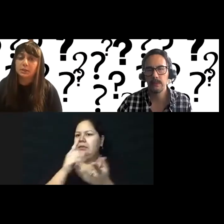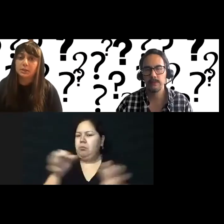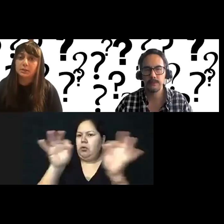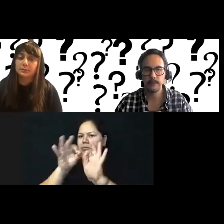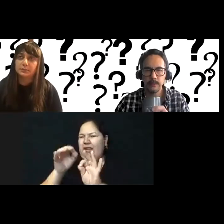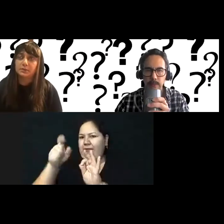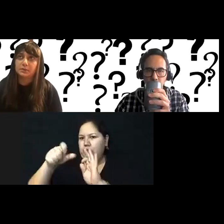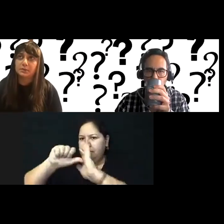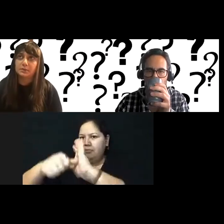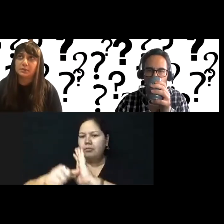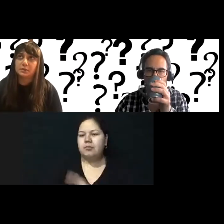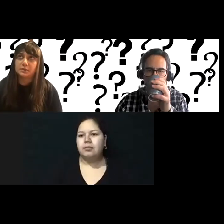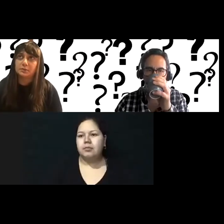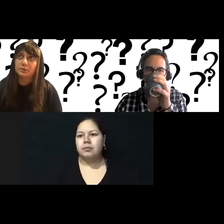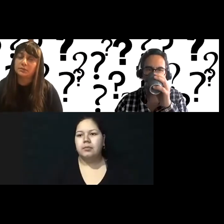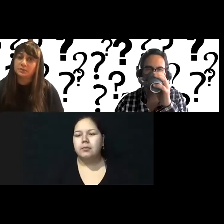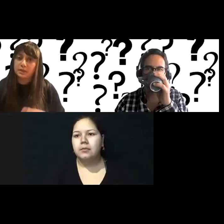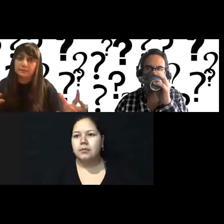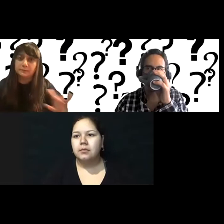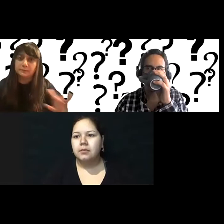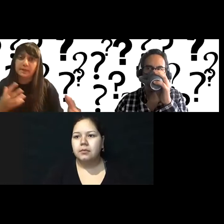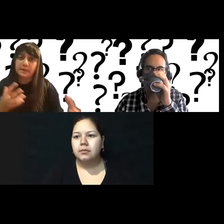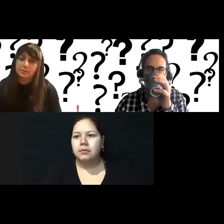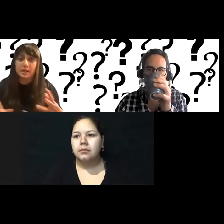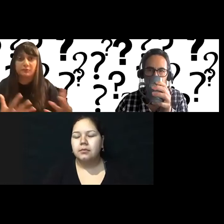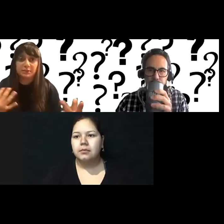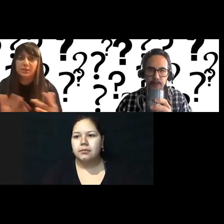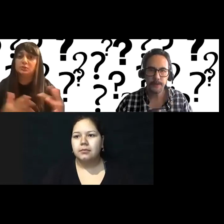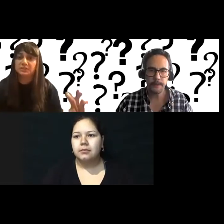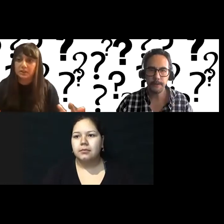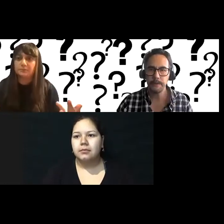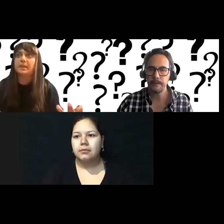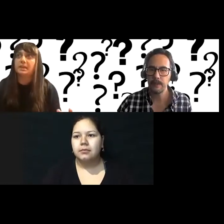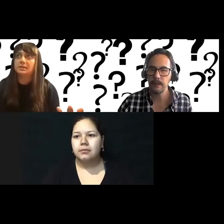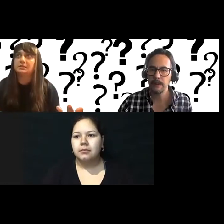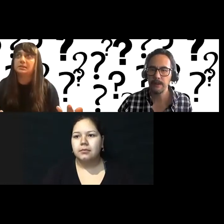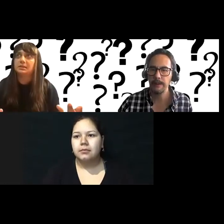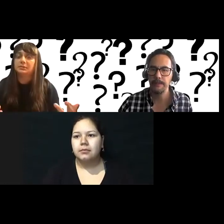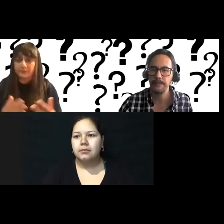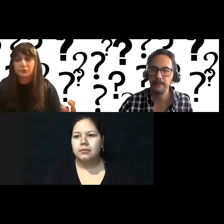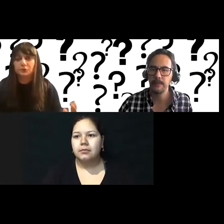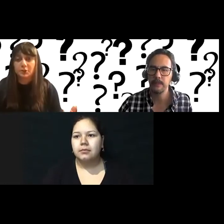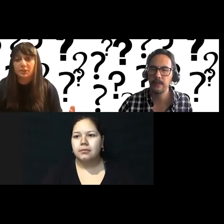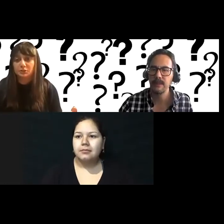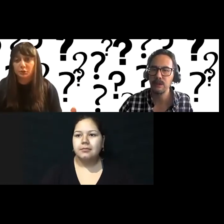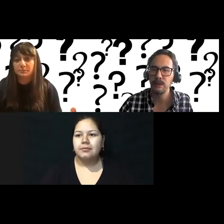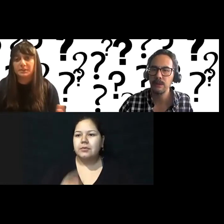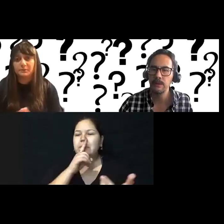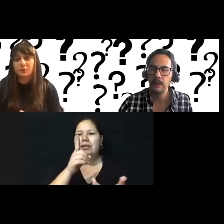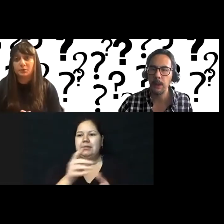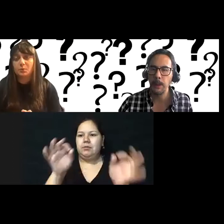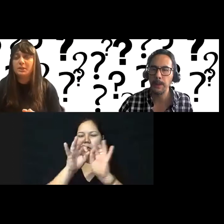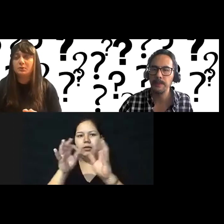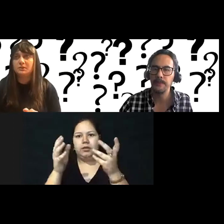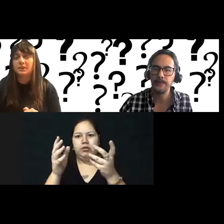the, the level of respect that you have between yourself and the vendor in terms